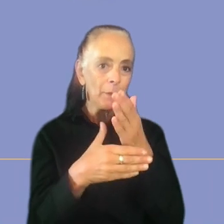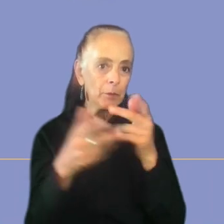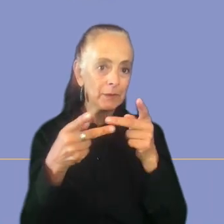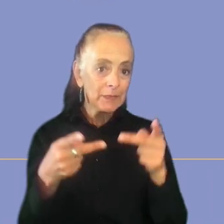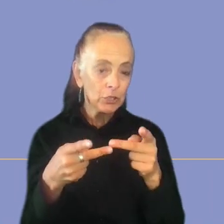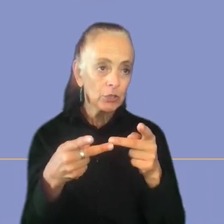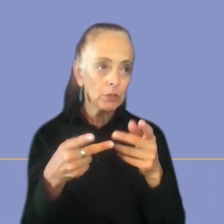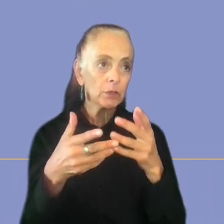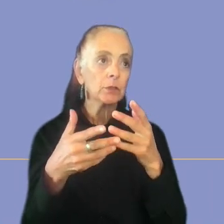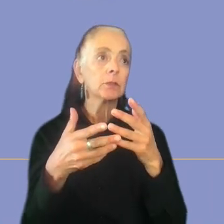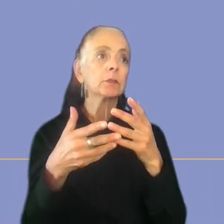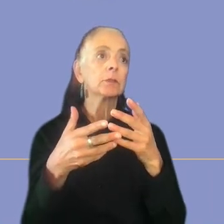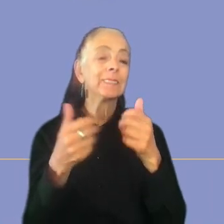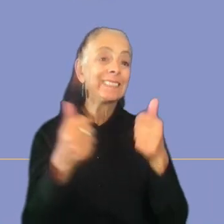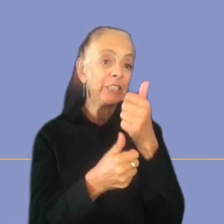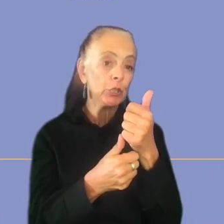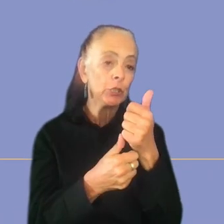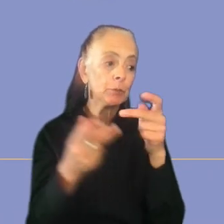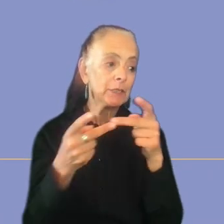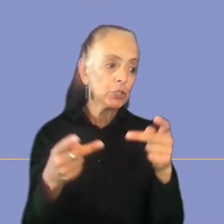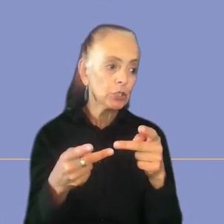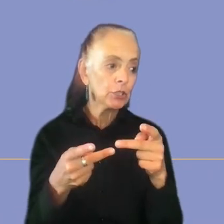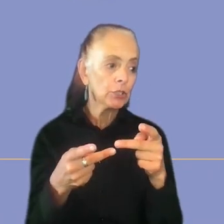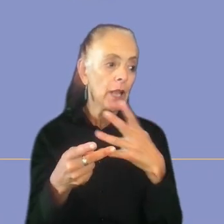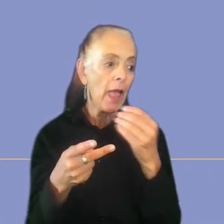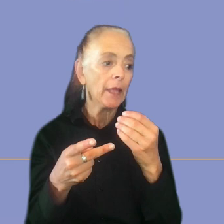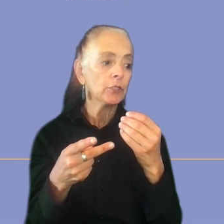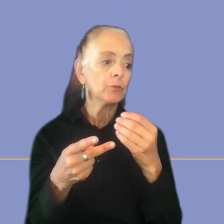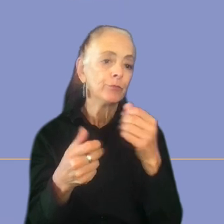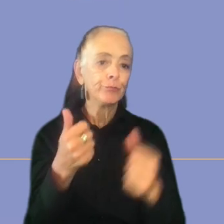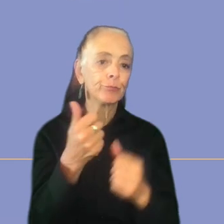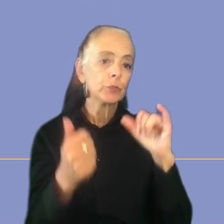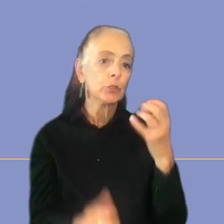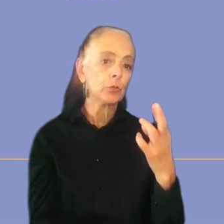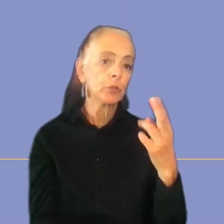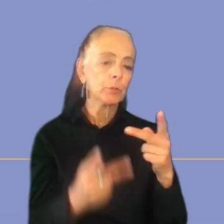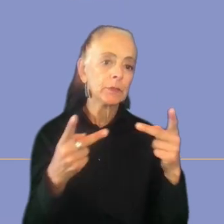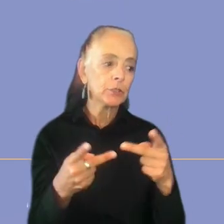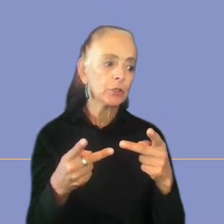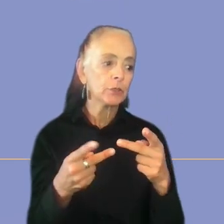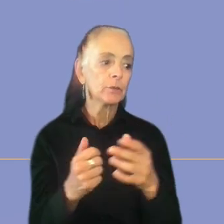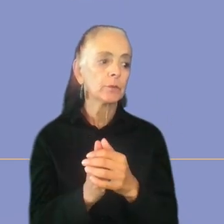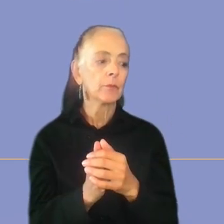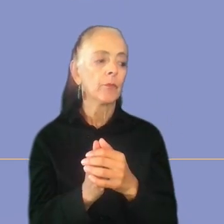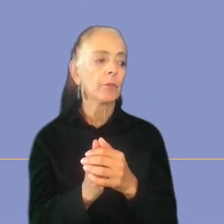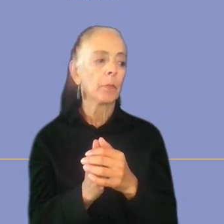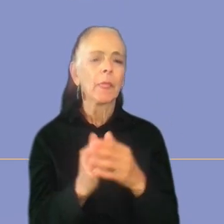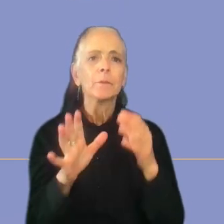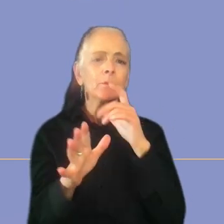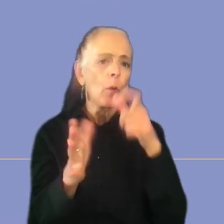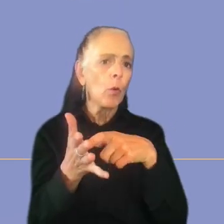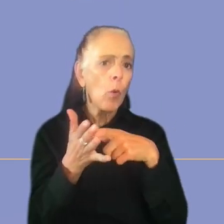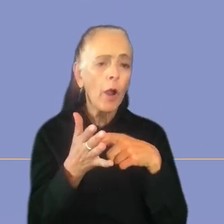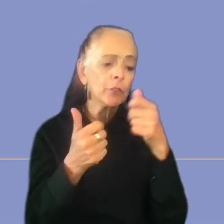finally junior position. So this kind of confirmed the idea that it is not that easy to get into this field as a junior